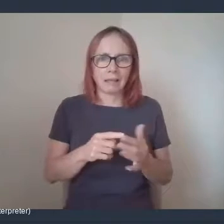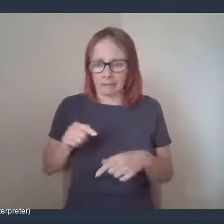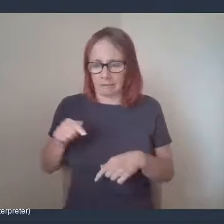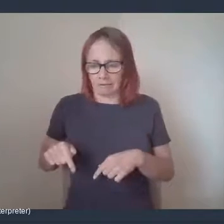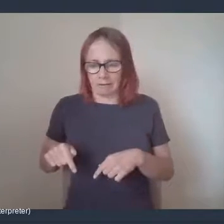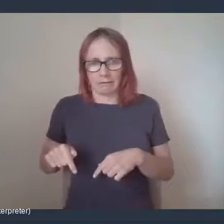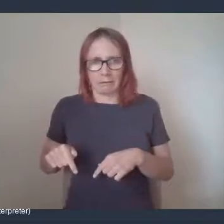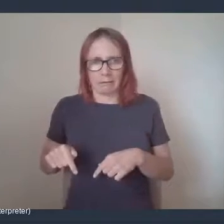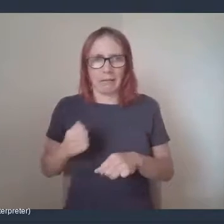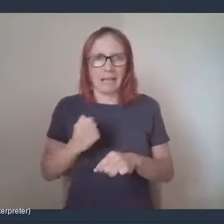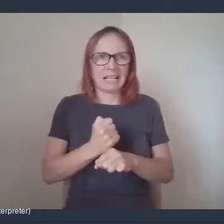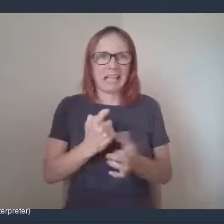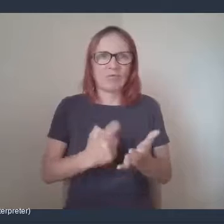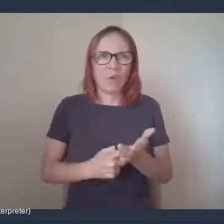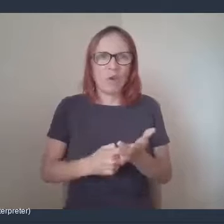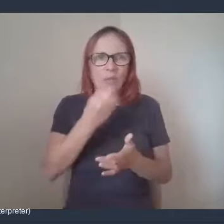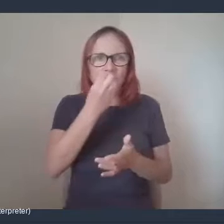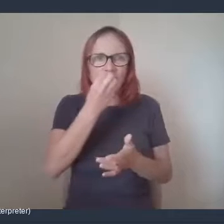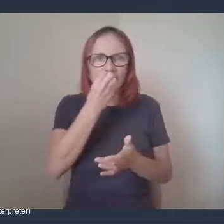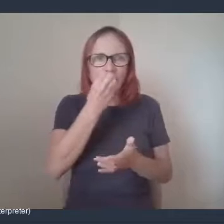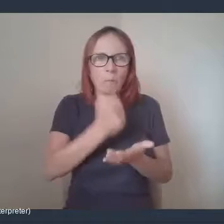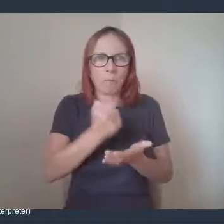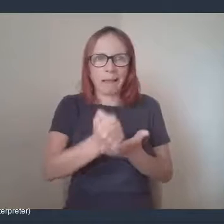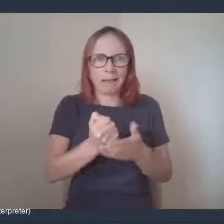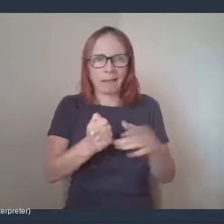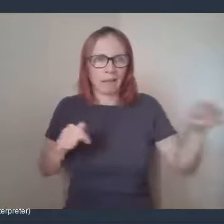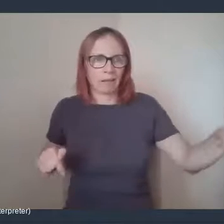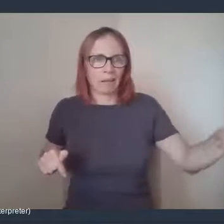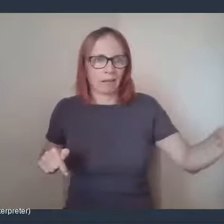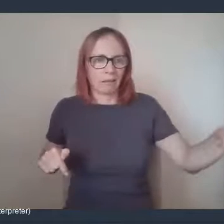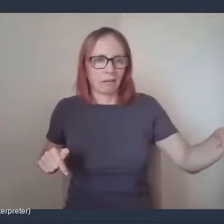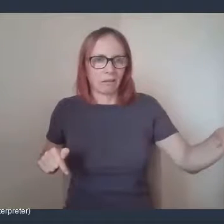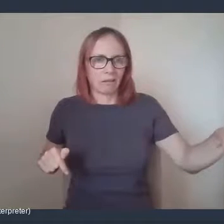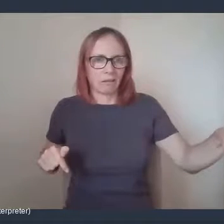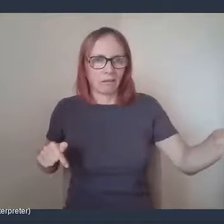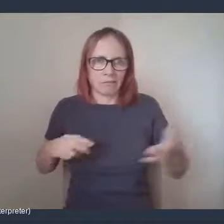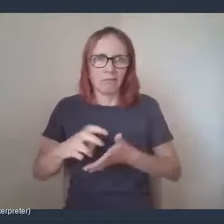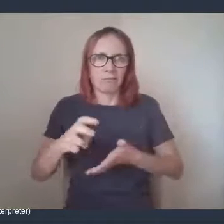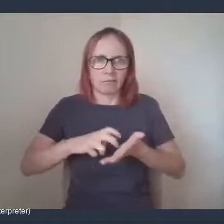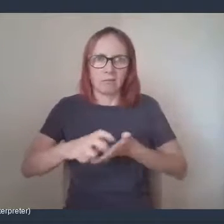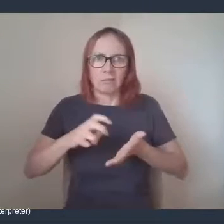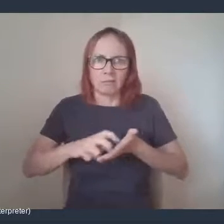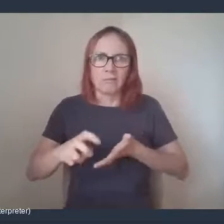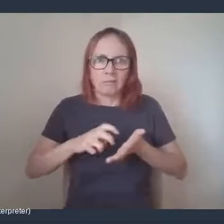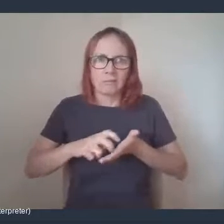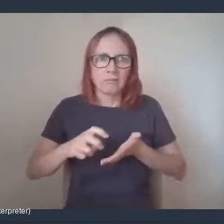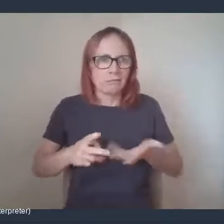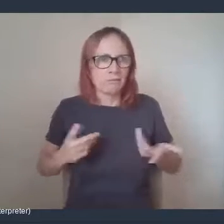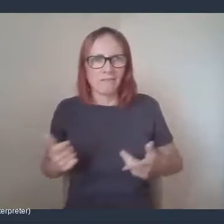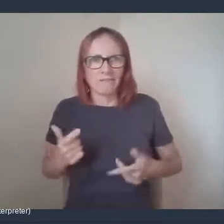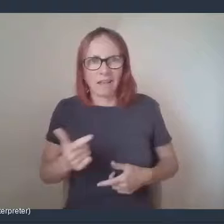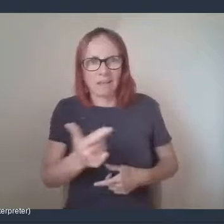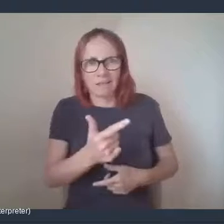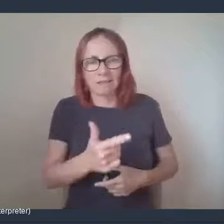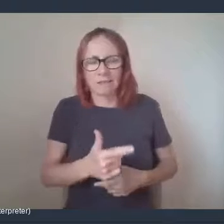for the Glenrothes Food Bank, you know, people might have to walk that distance and everything. Yeah, definitely. I walked it with my